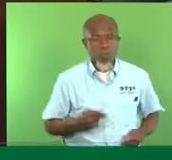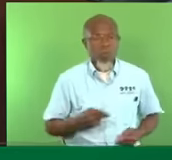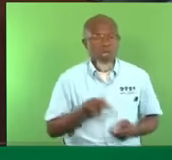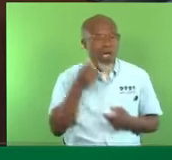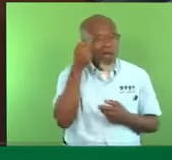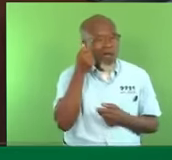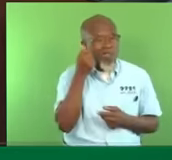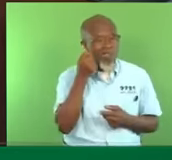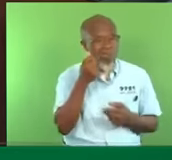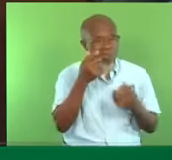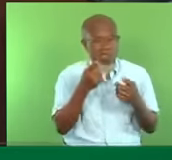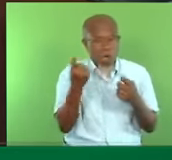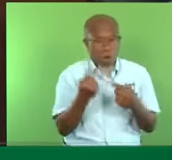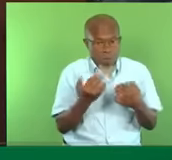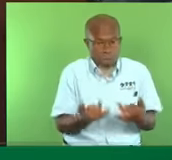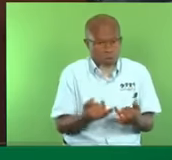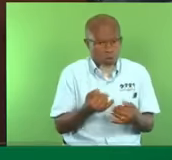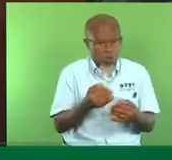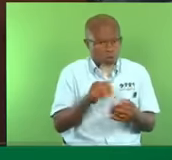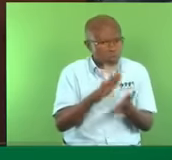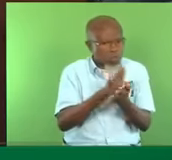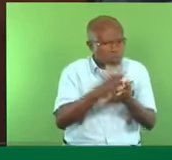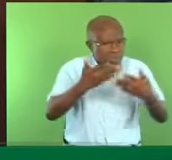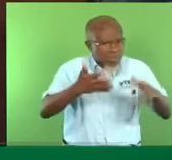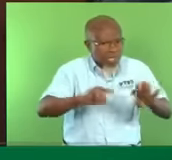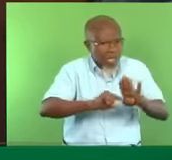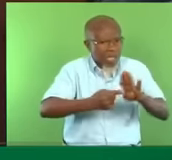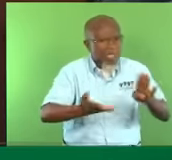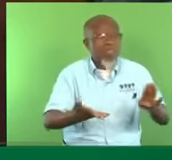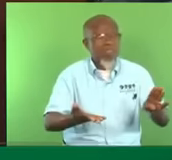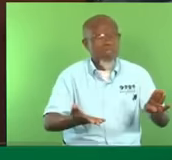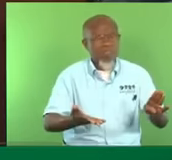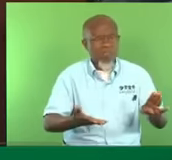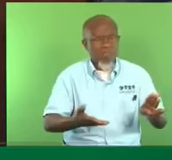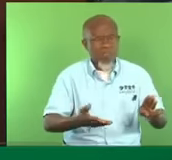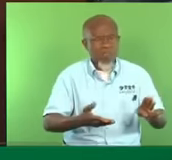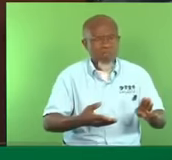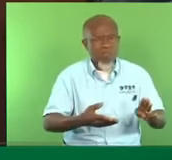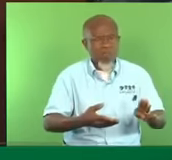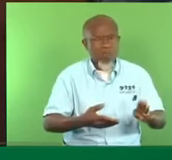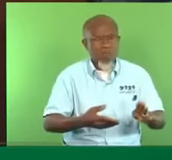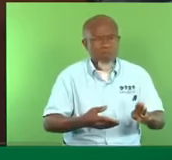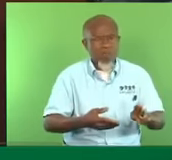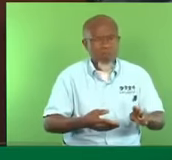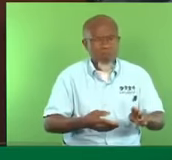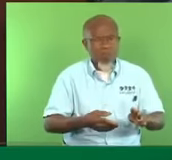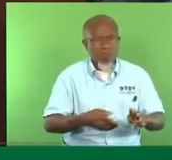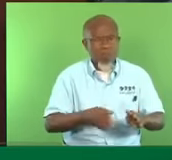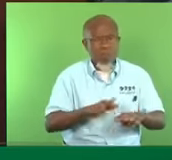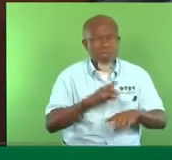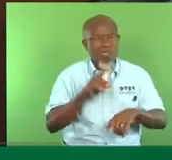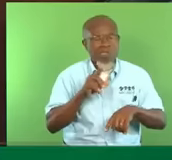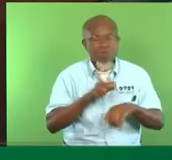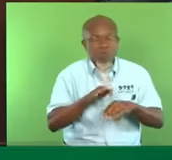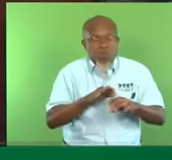this grant now. And you have to do a means test, so that means it's not automatic. So in the meanwhile, you have to stay home. So in the meanwhile, you stay home. You